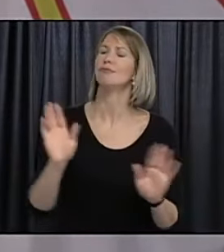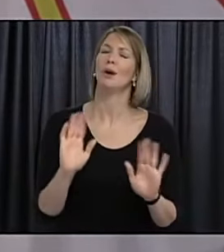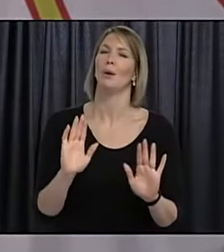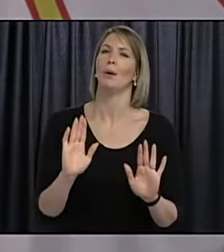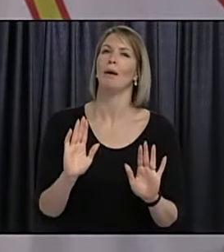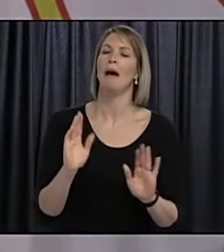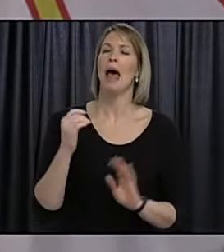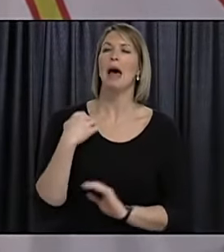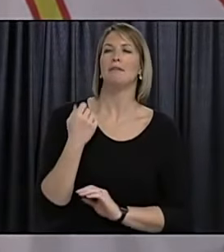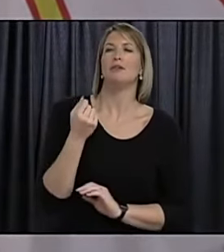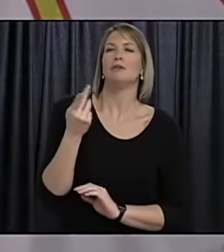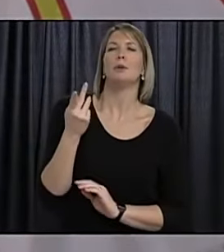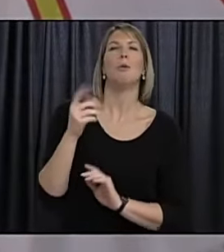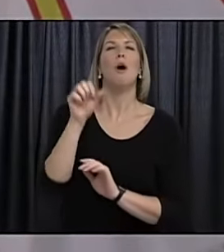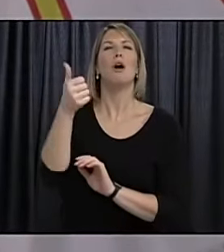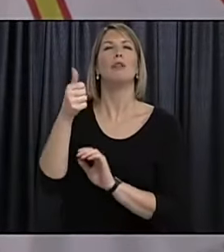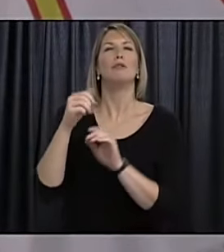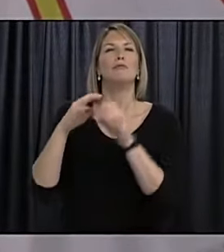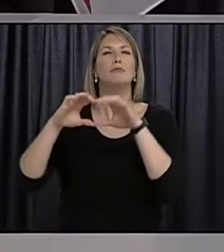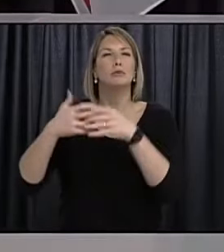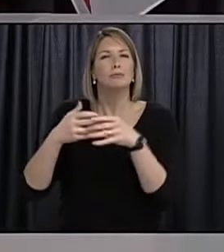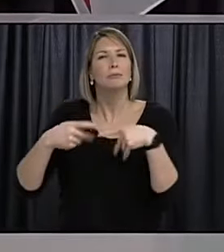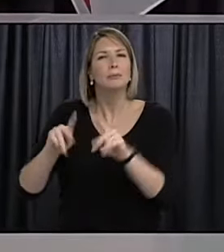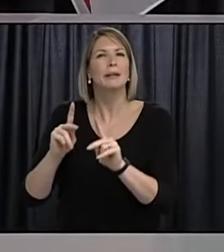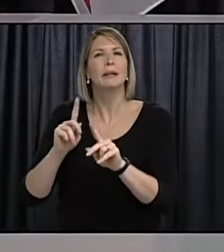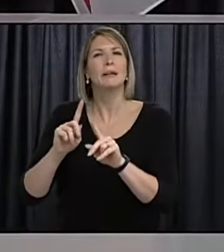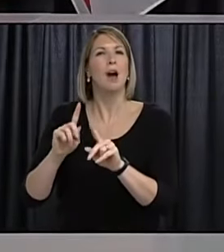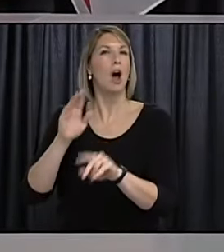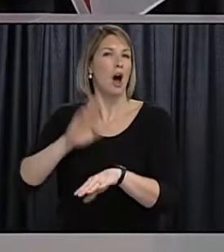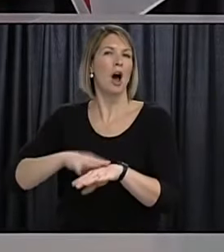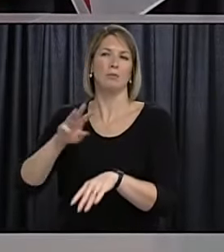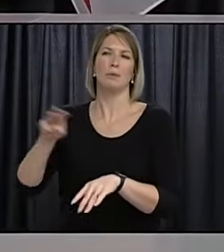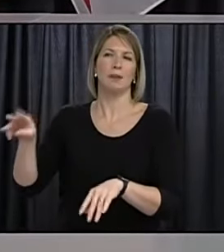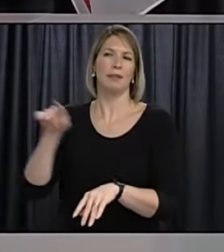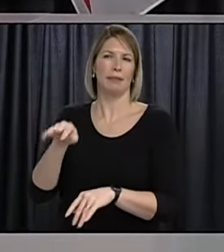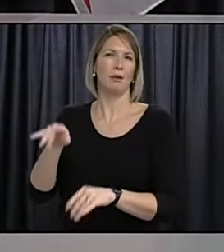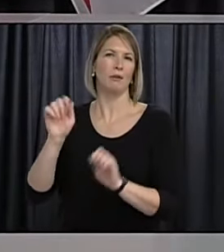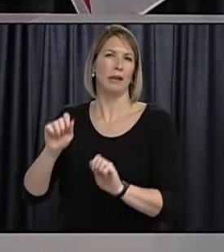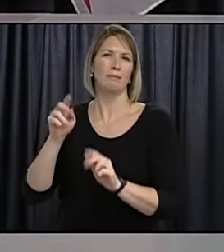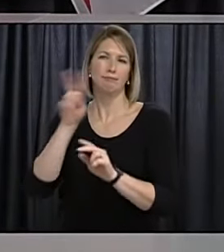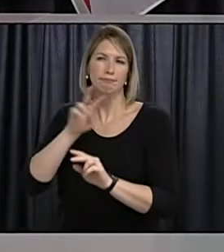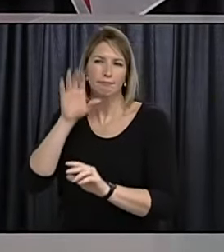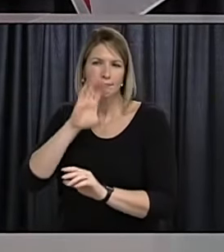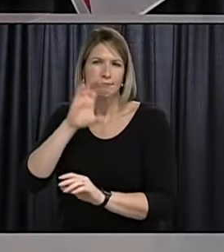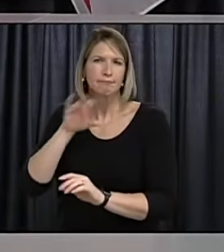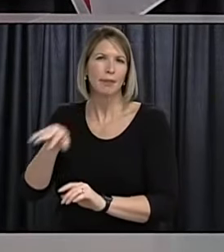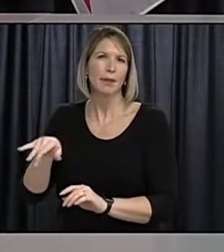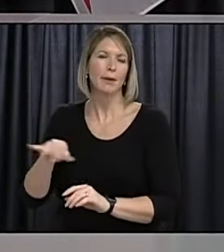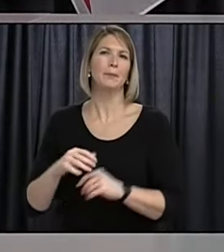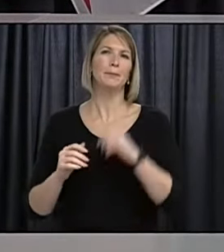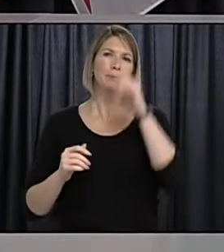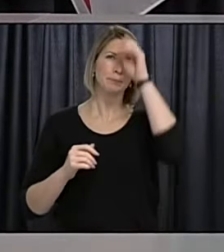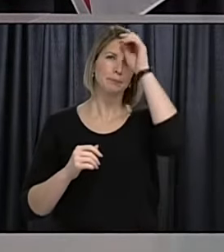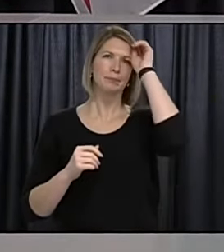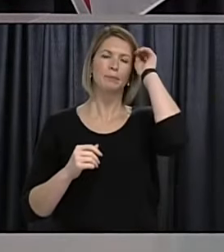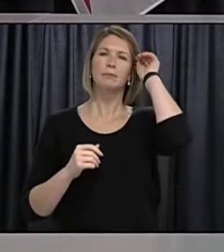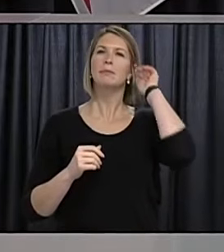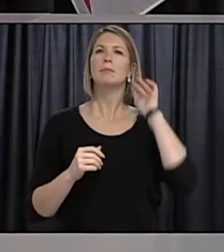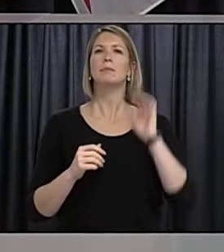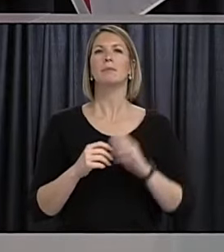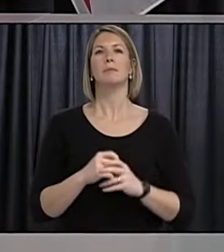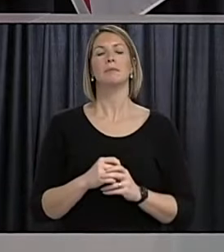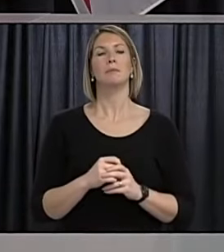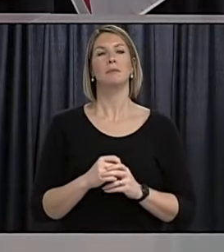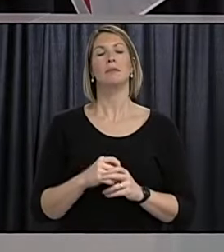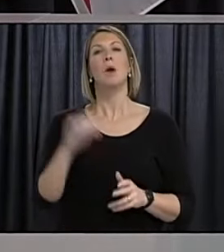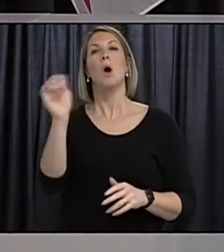but they're on our website newfoundlanders and labradorians have been watching the case numbers every day i know